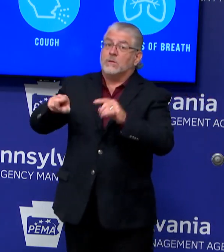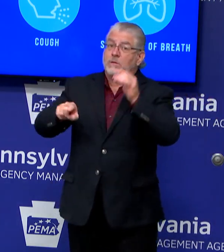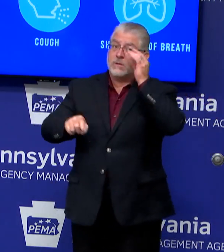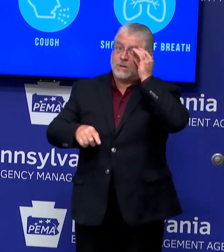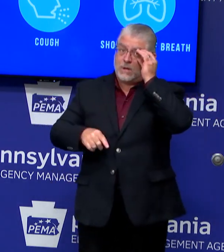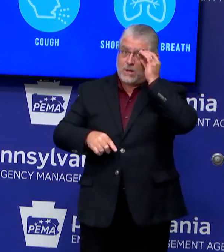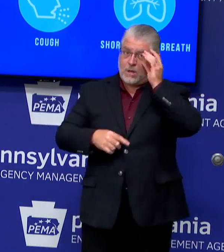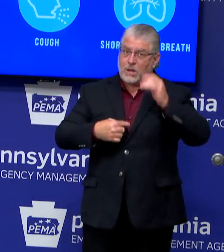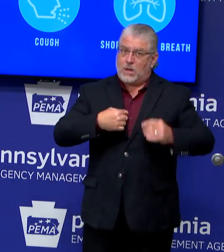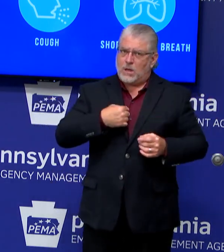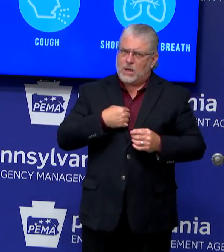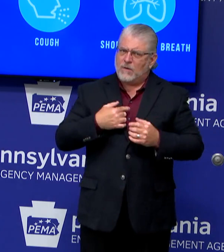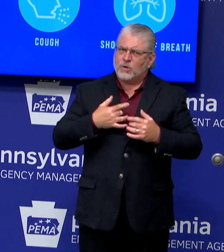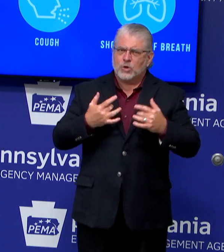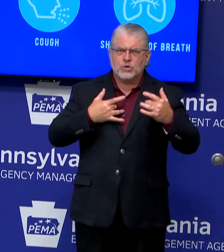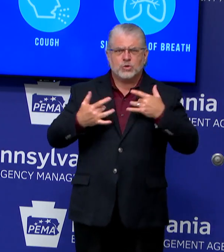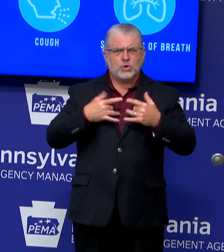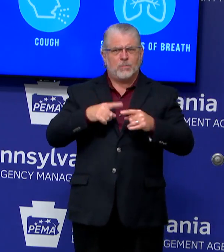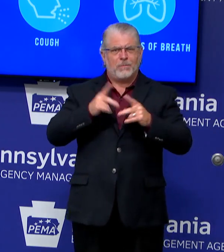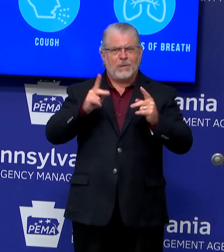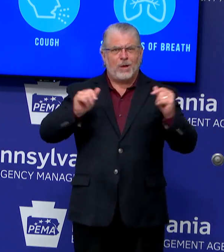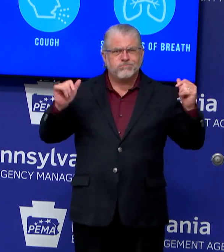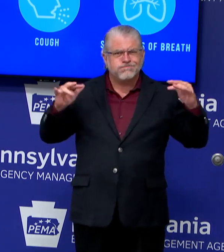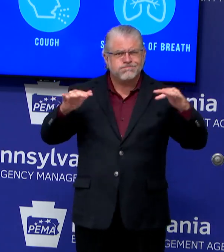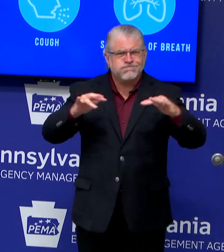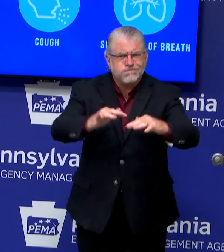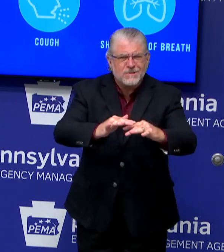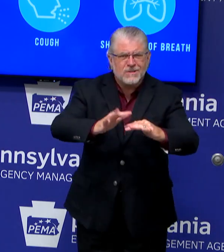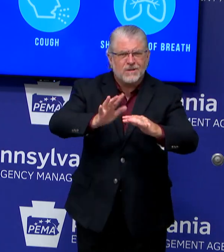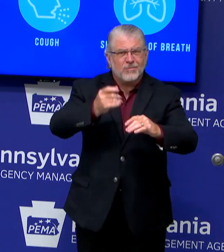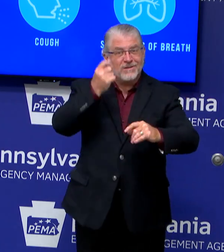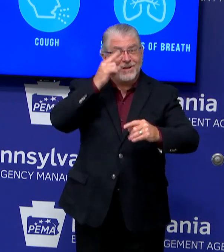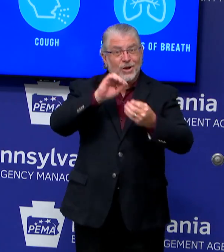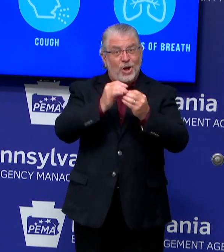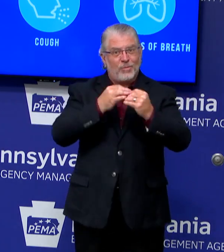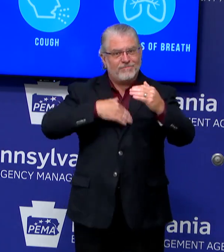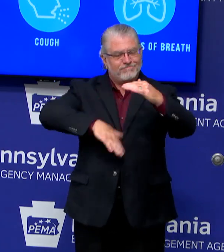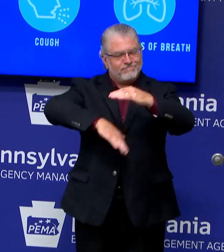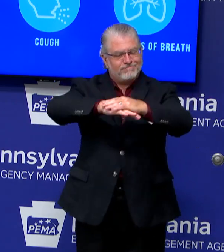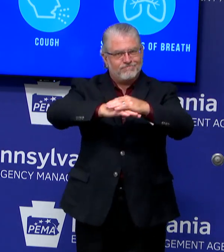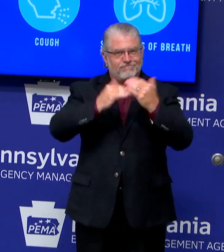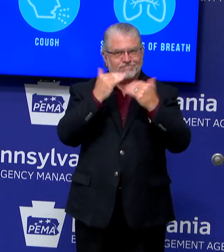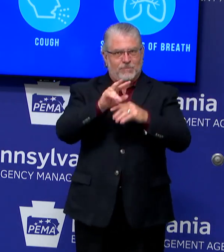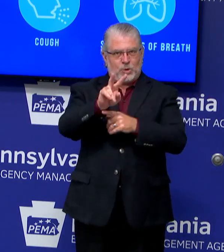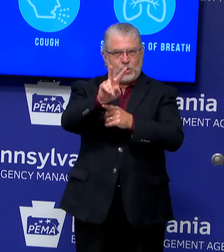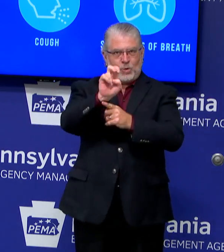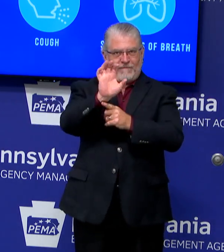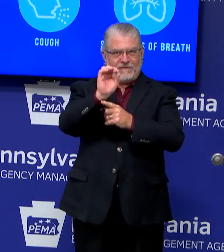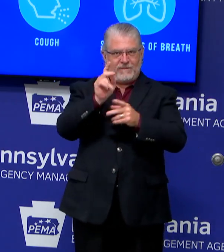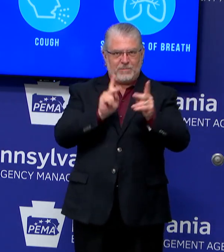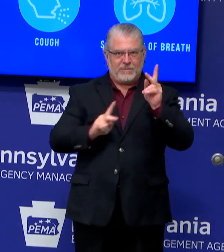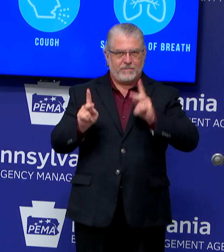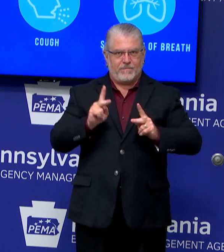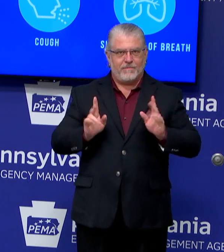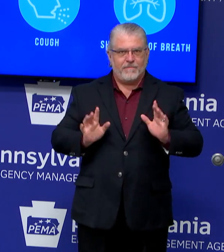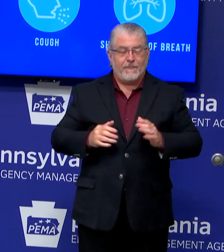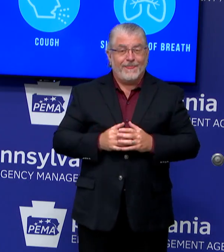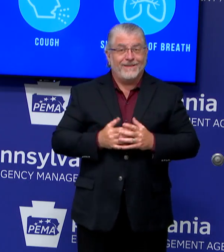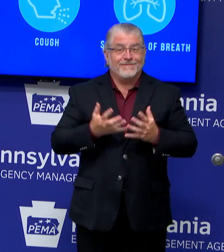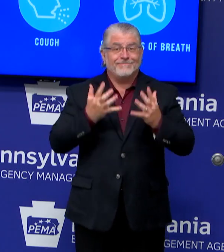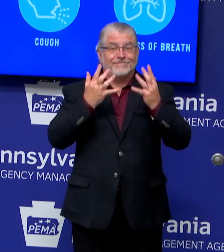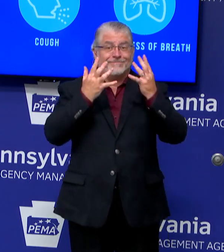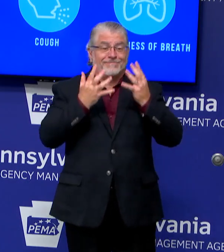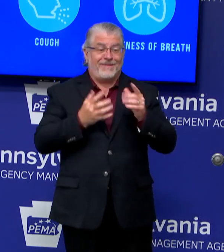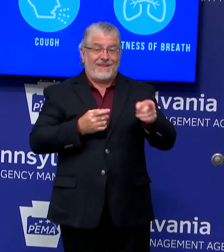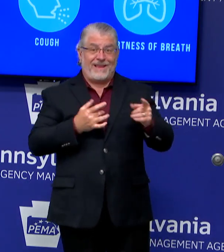so for events like this, we have a limit of 250 people in terms of a mass gathering. Unfortunately, at that event right